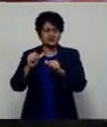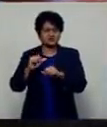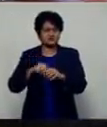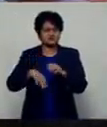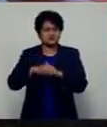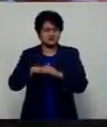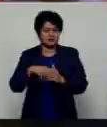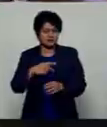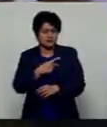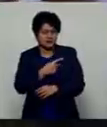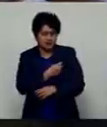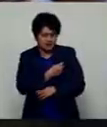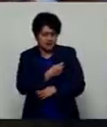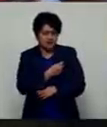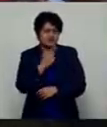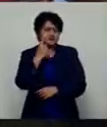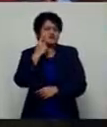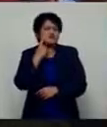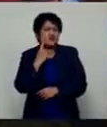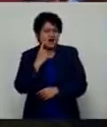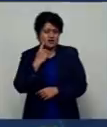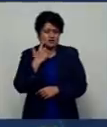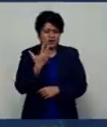pave the way to some state of normalcy.